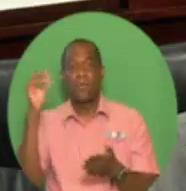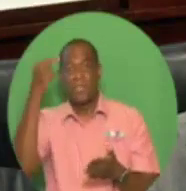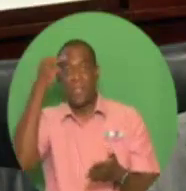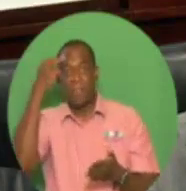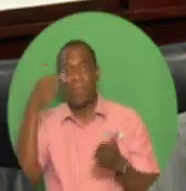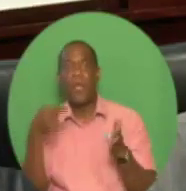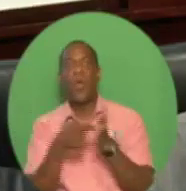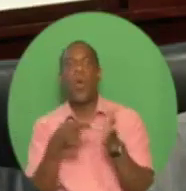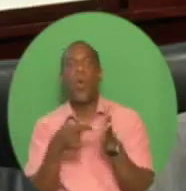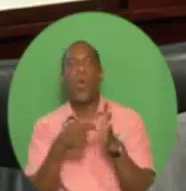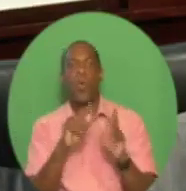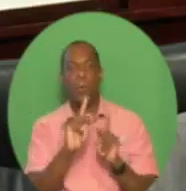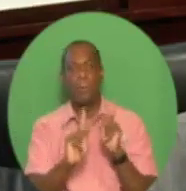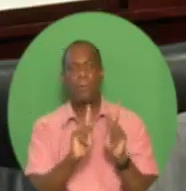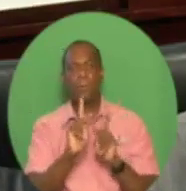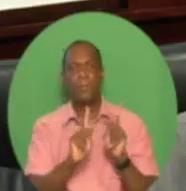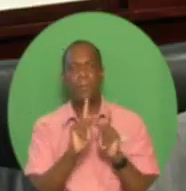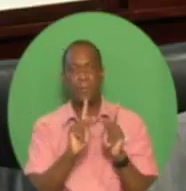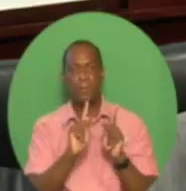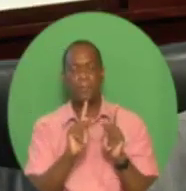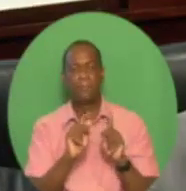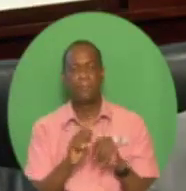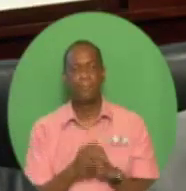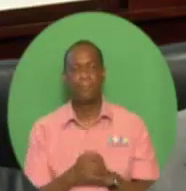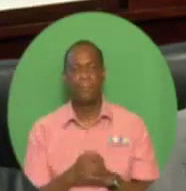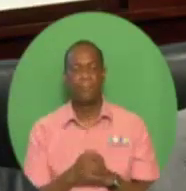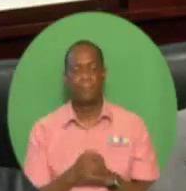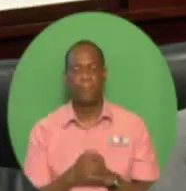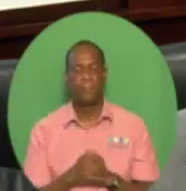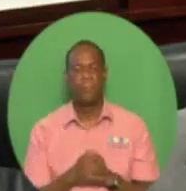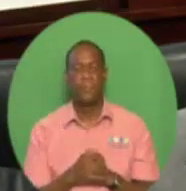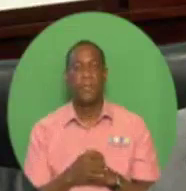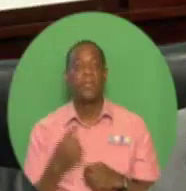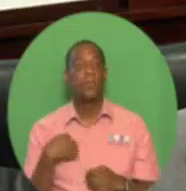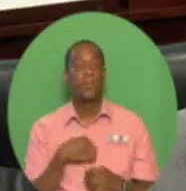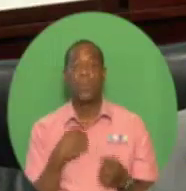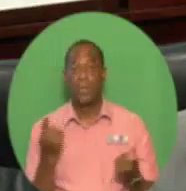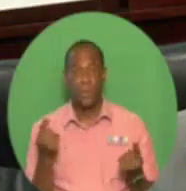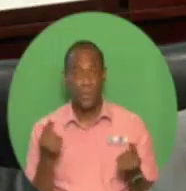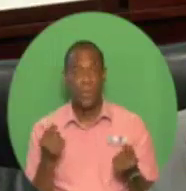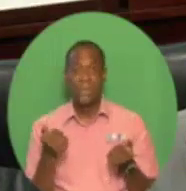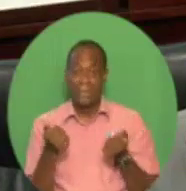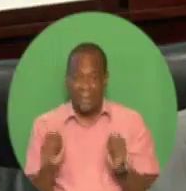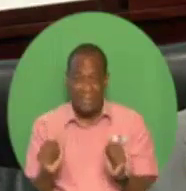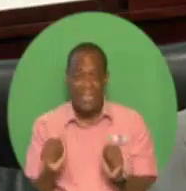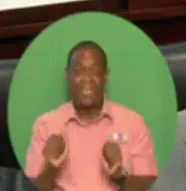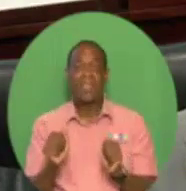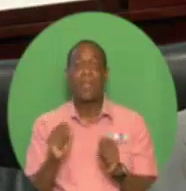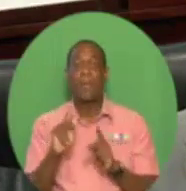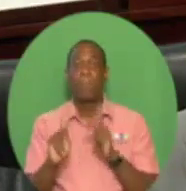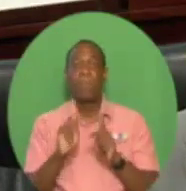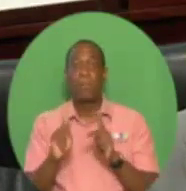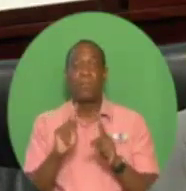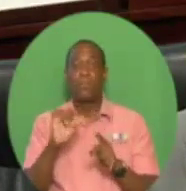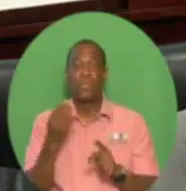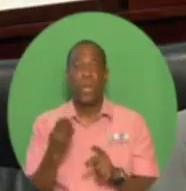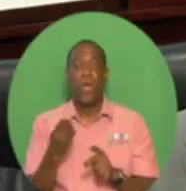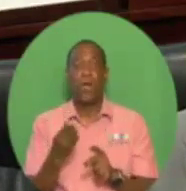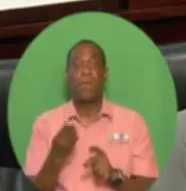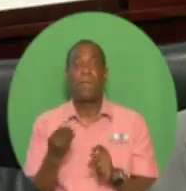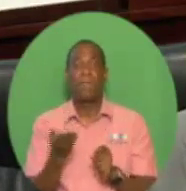Speaker, and in so doing, as a strategy, we preserved as many jobs as possible, to the extent